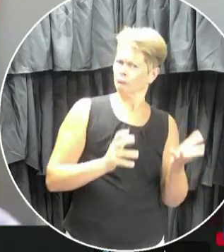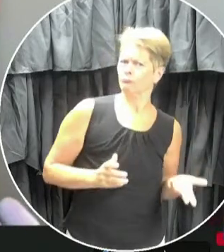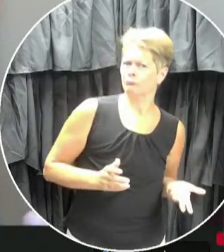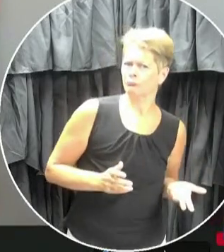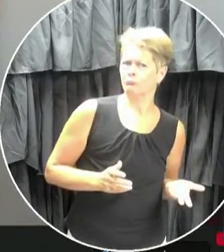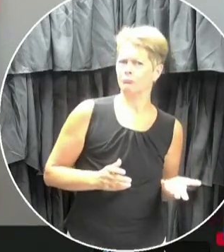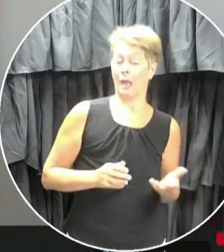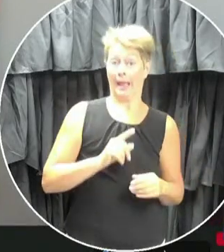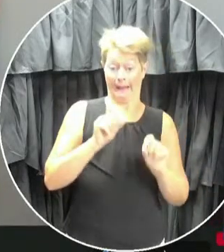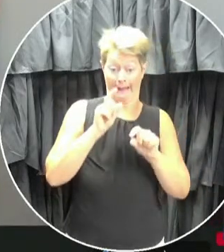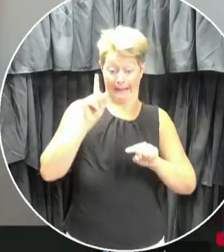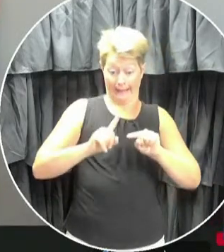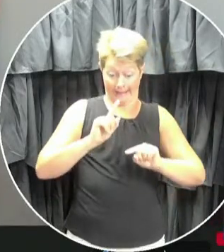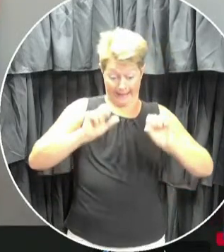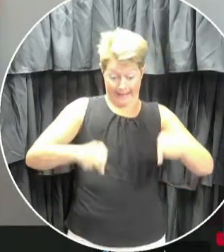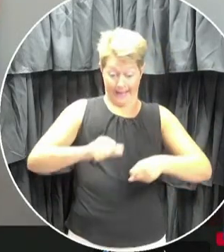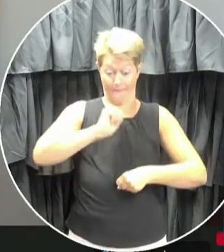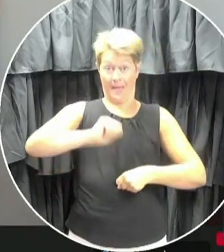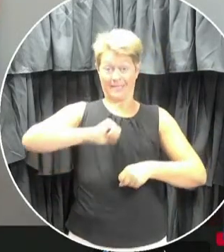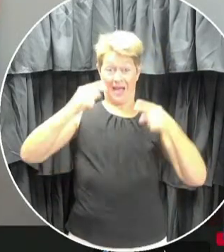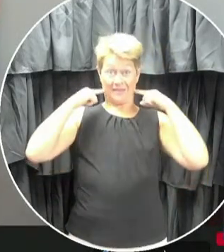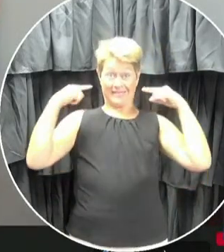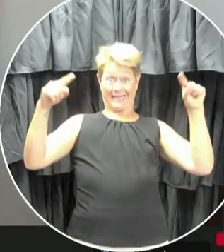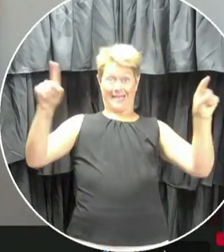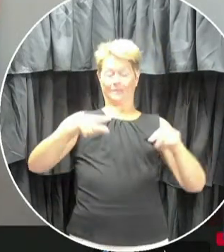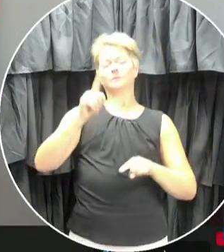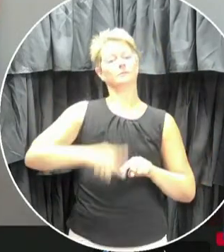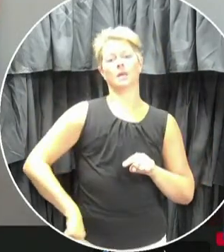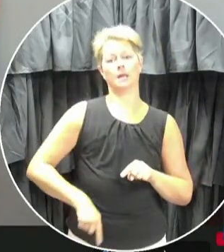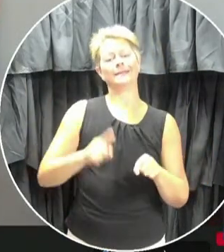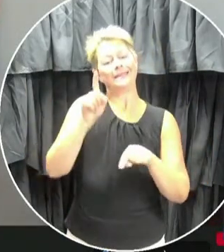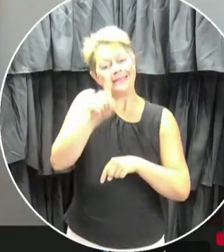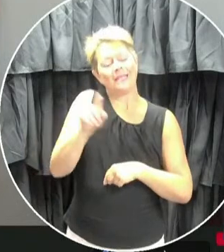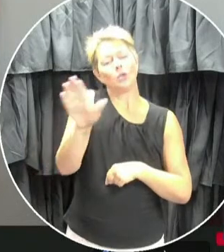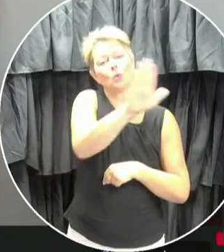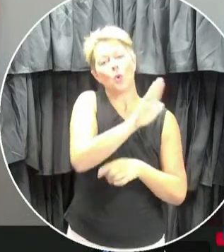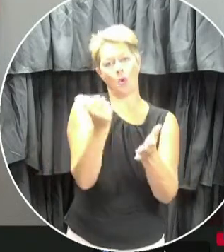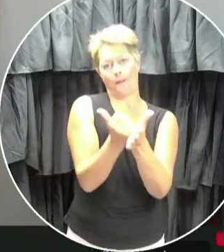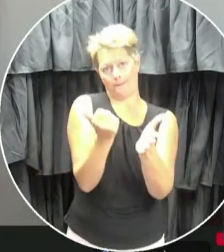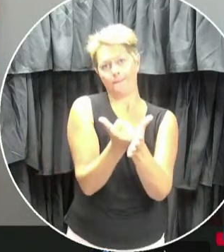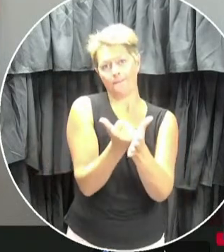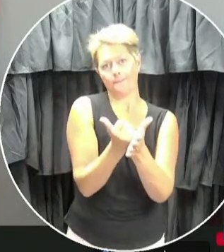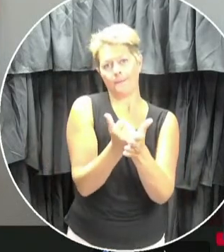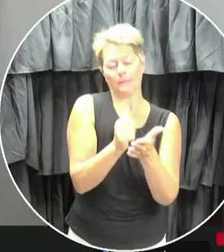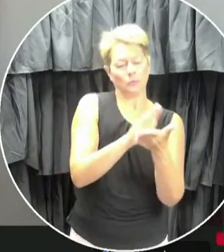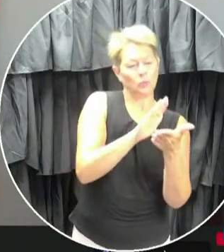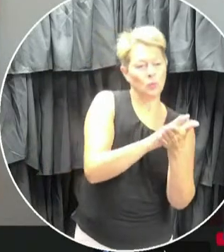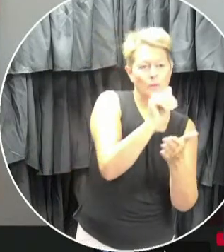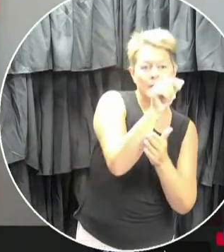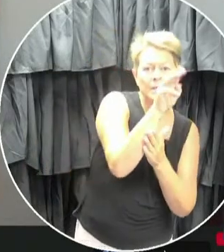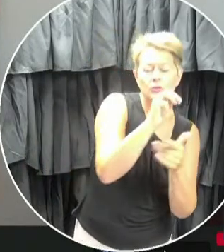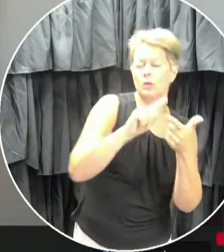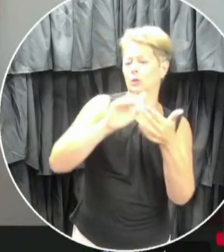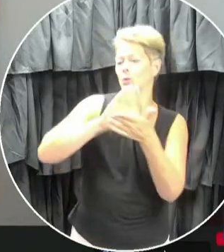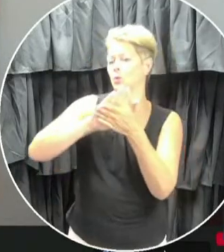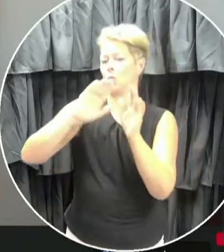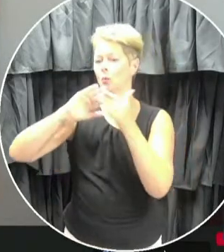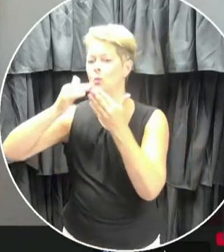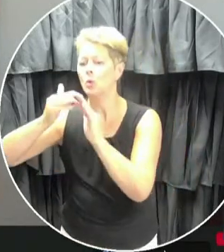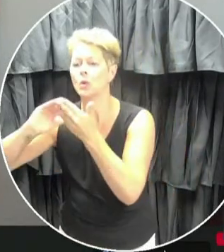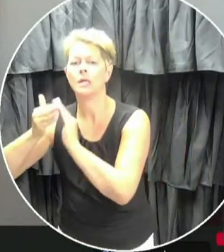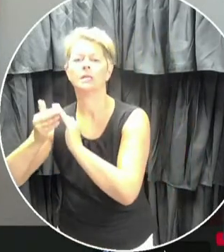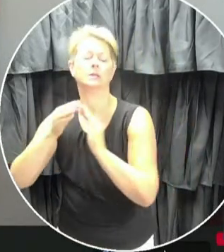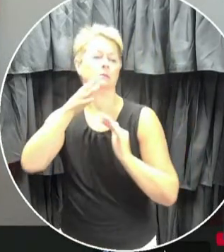work alone. We cannot complete this work alone. But if families work with the school administrators and school communities, we will make it,